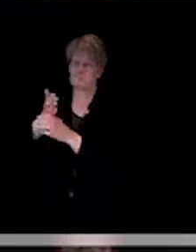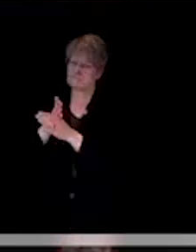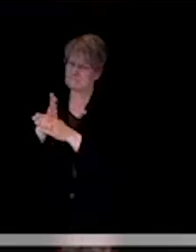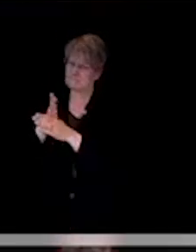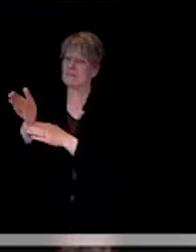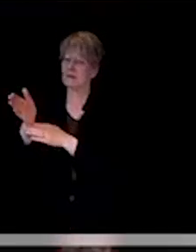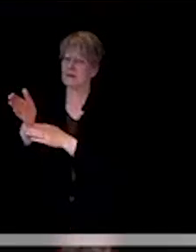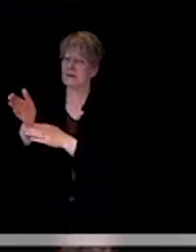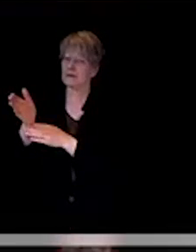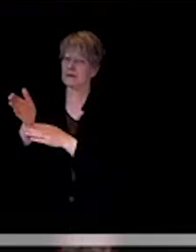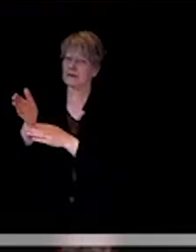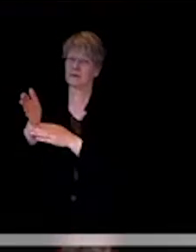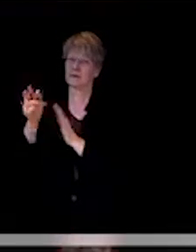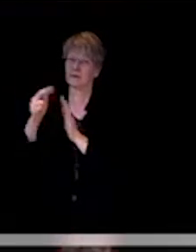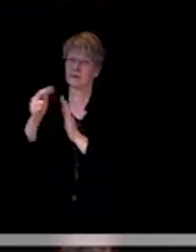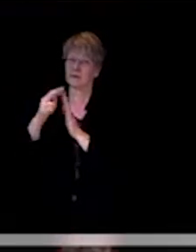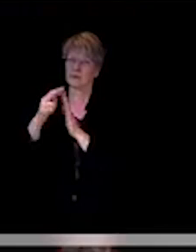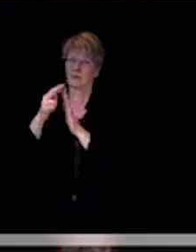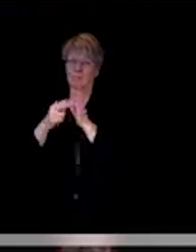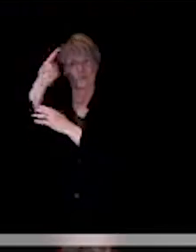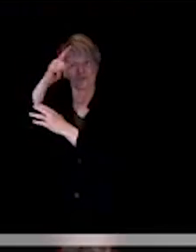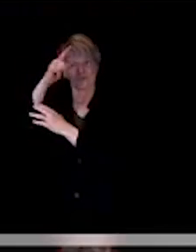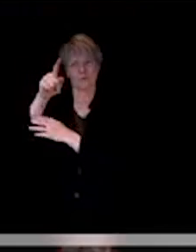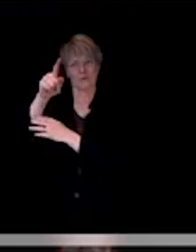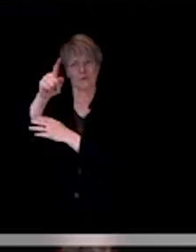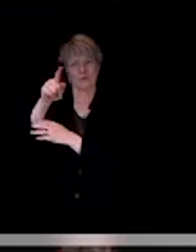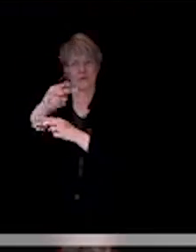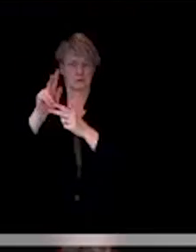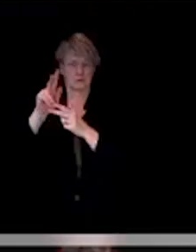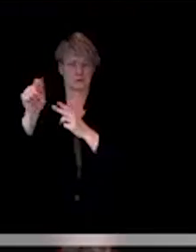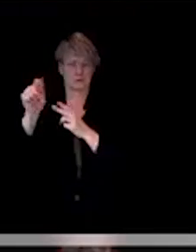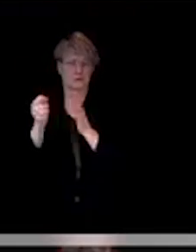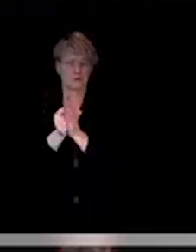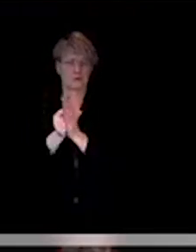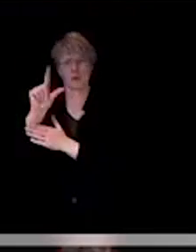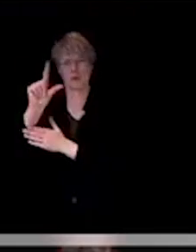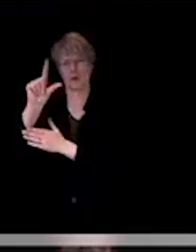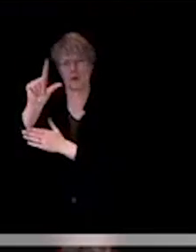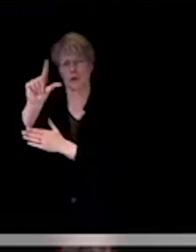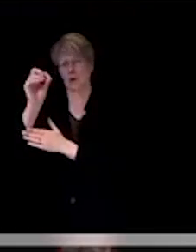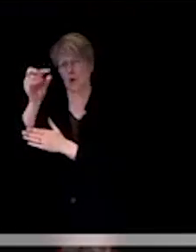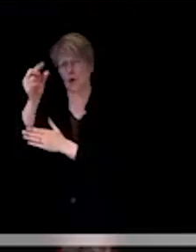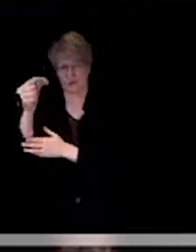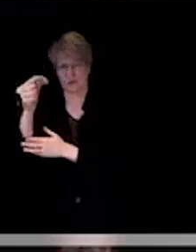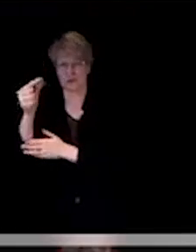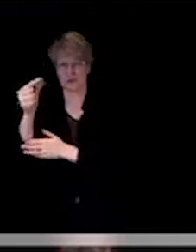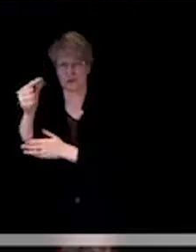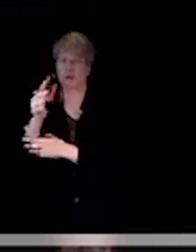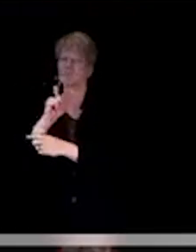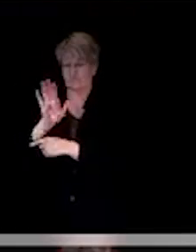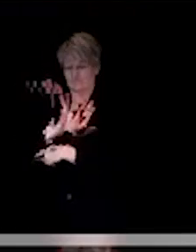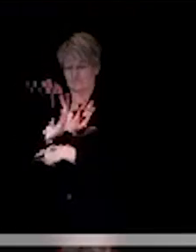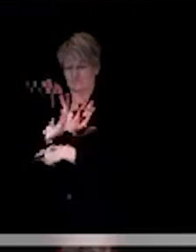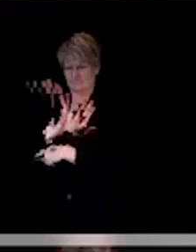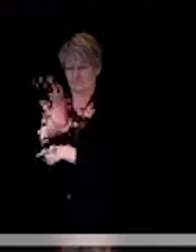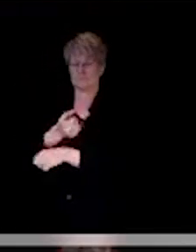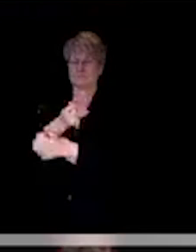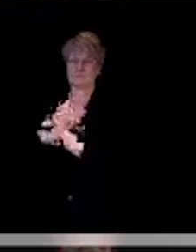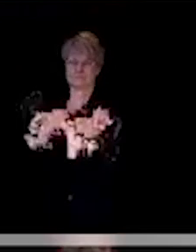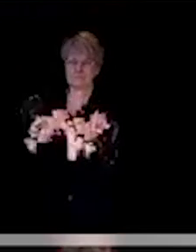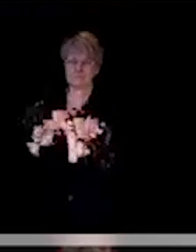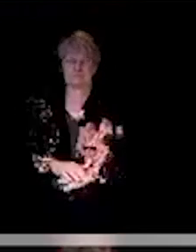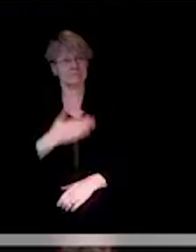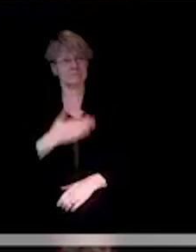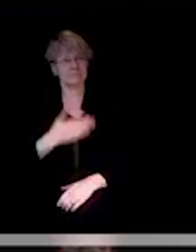terms of guidance for those types of facilities as far as what they need to do to ensure that their spaces are safe. Great. Okay.